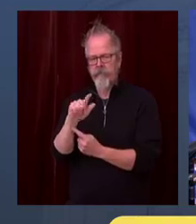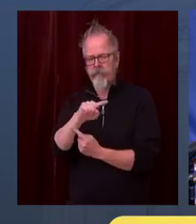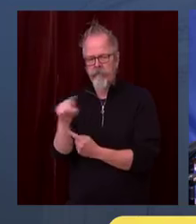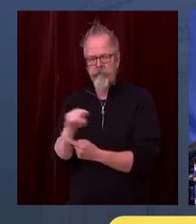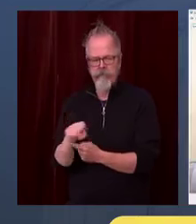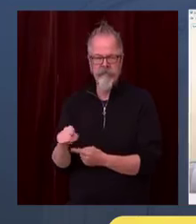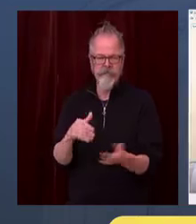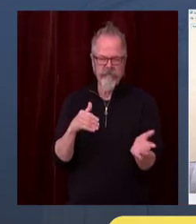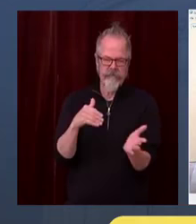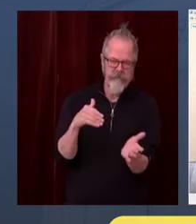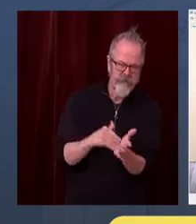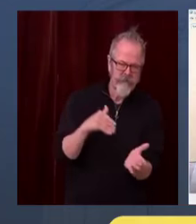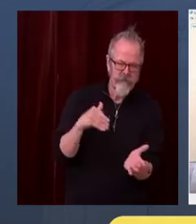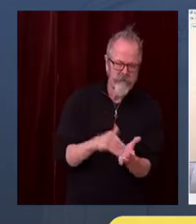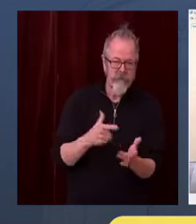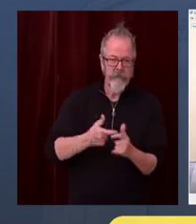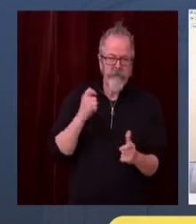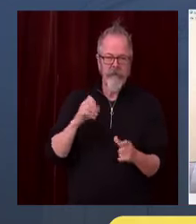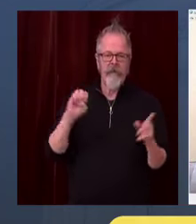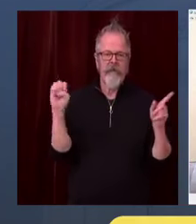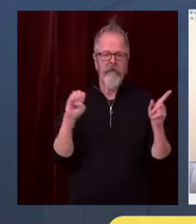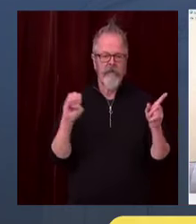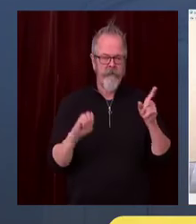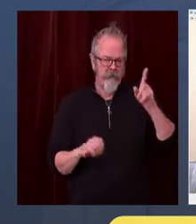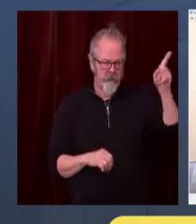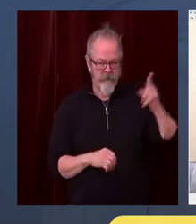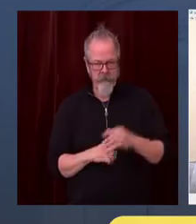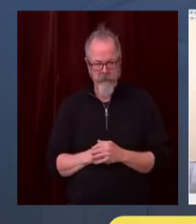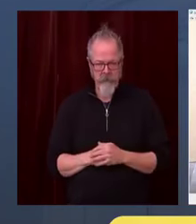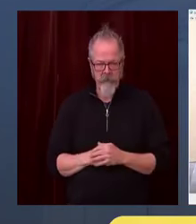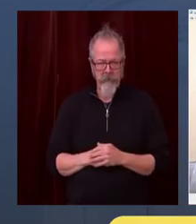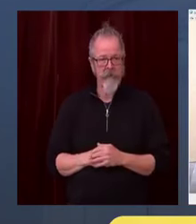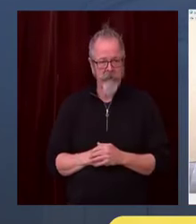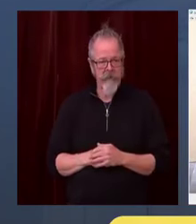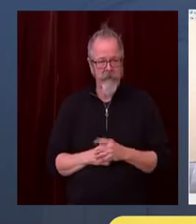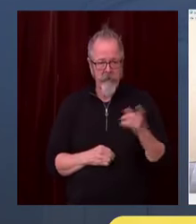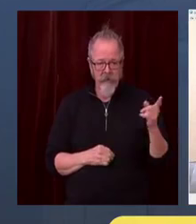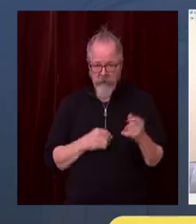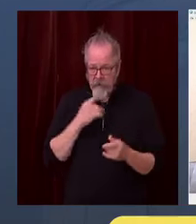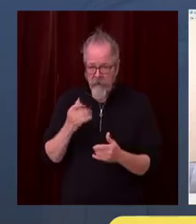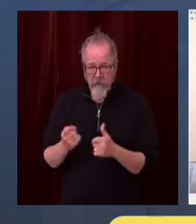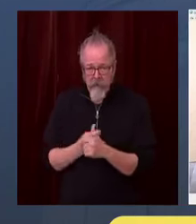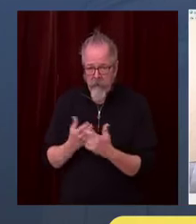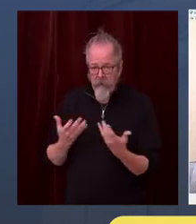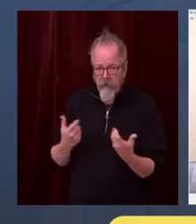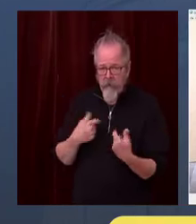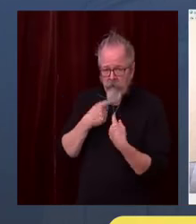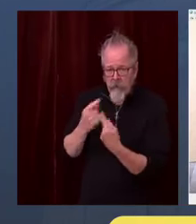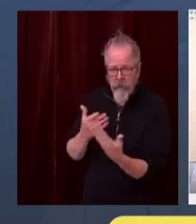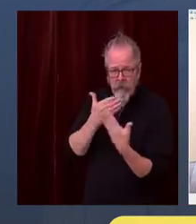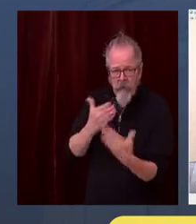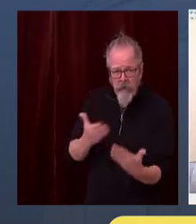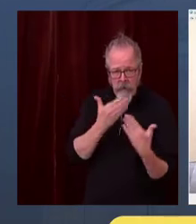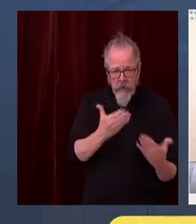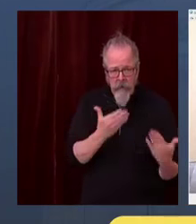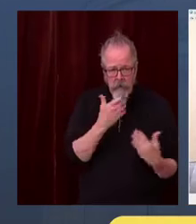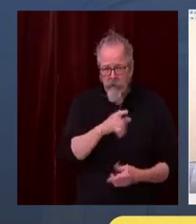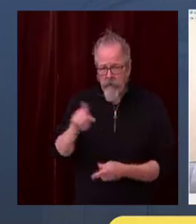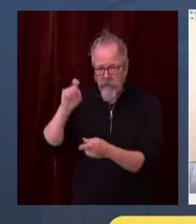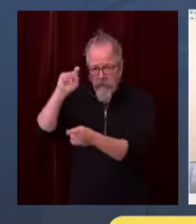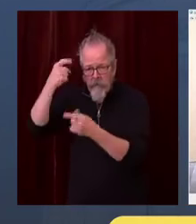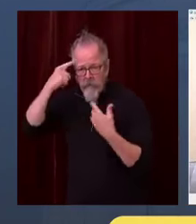pandemic. Their policies and guidelines have kept Washingtonians safe and have positioned us much better than many other states around the country.